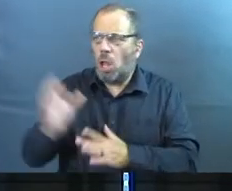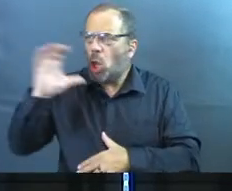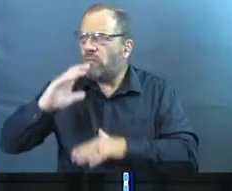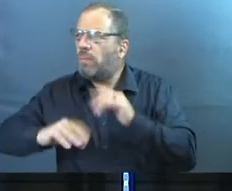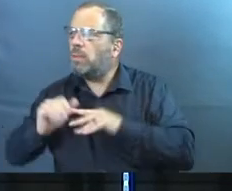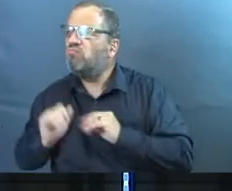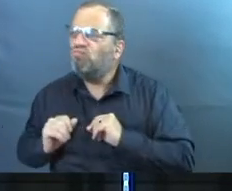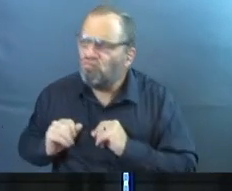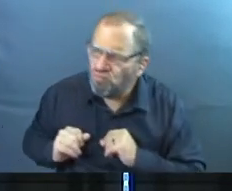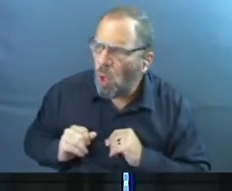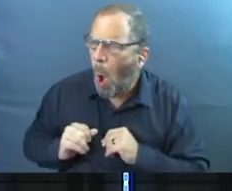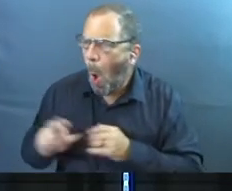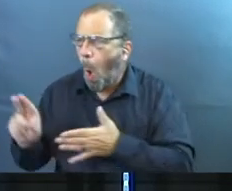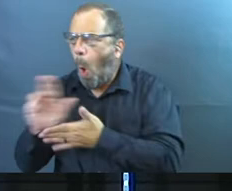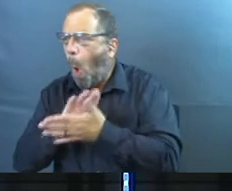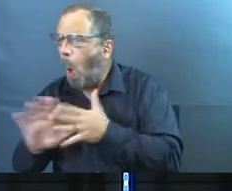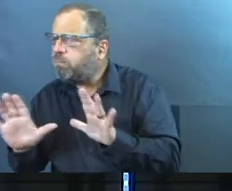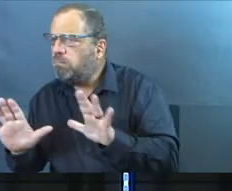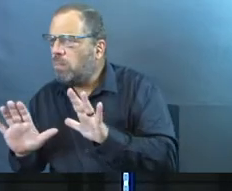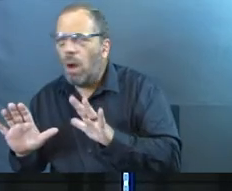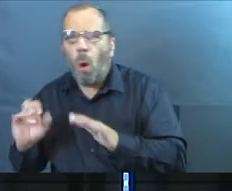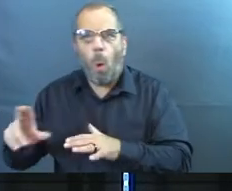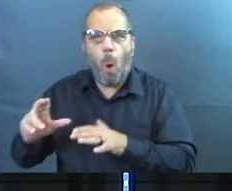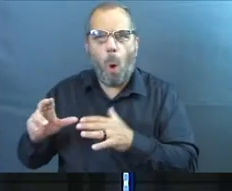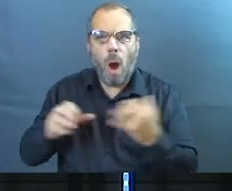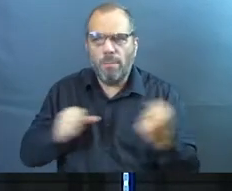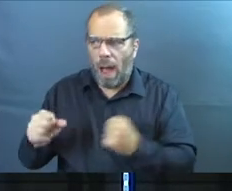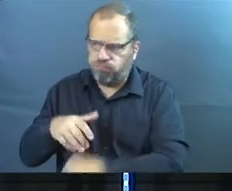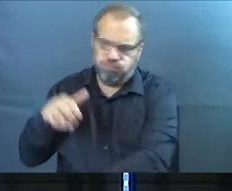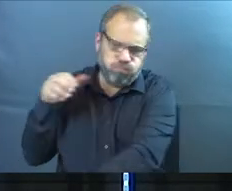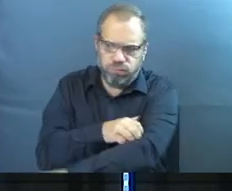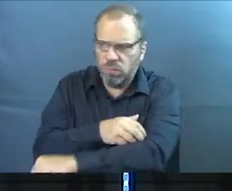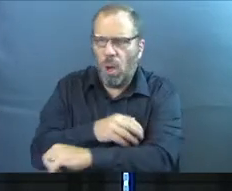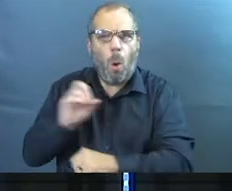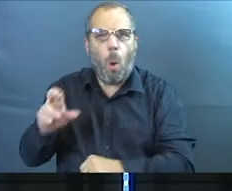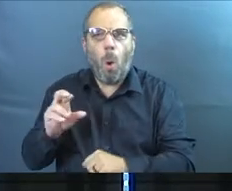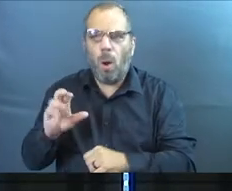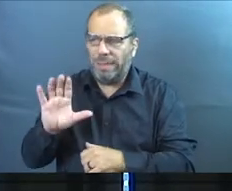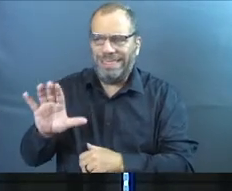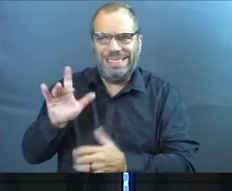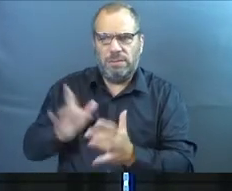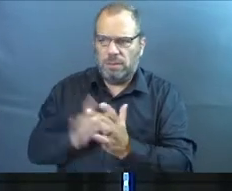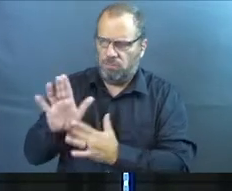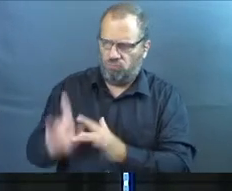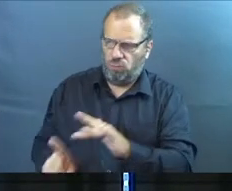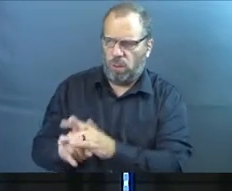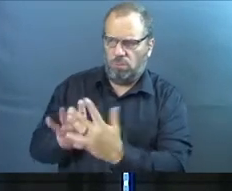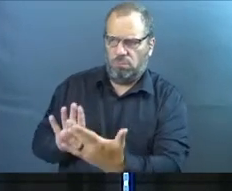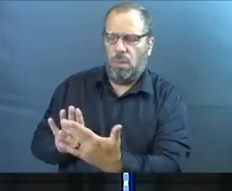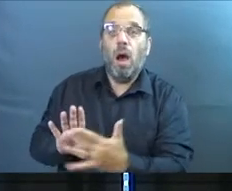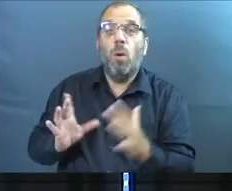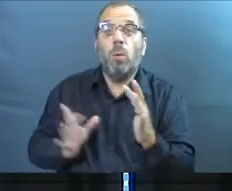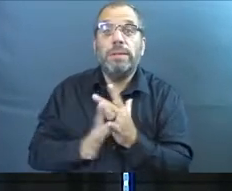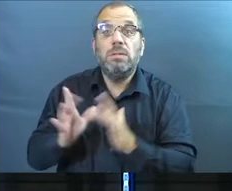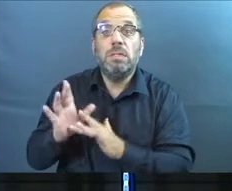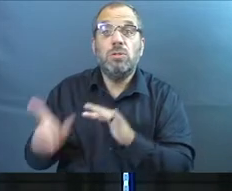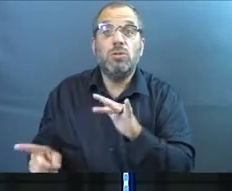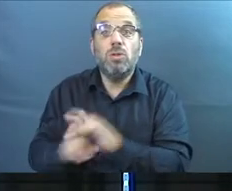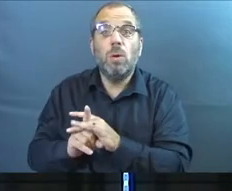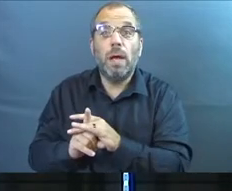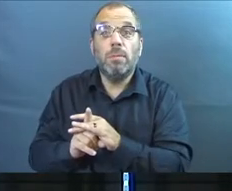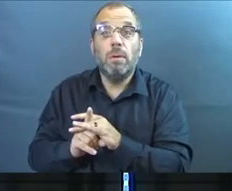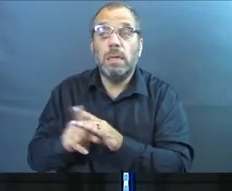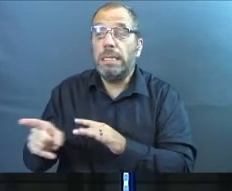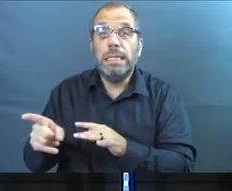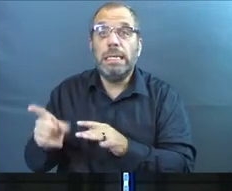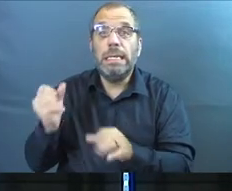for a building to be a holy place, or a powerful place, or a place of his presence. When Jesus came, he